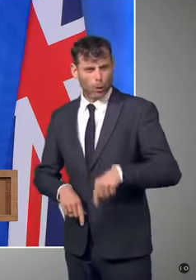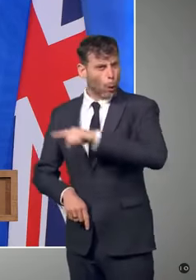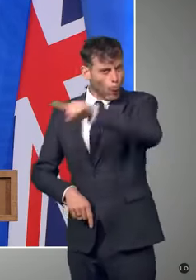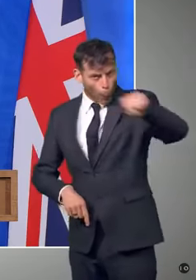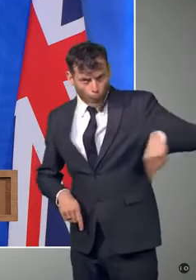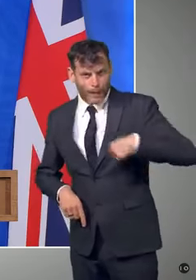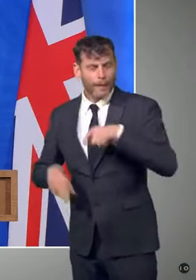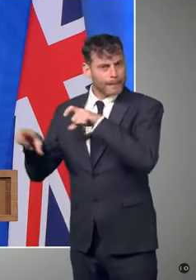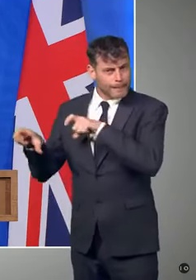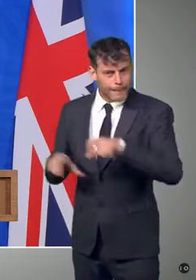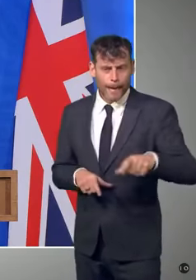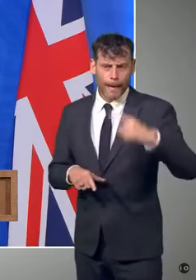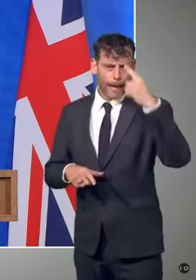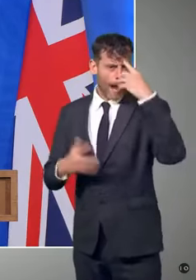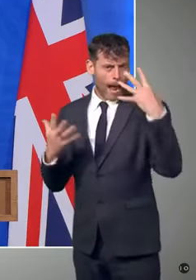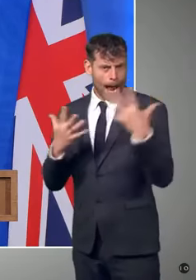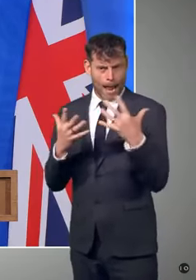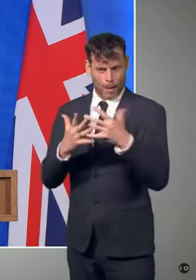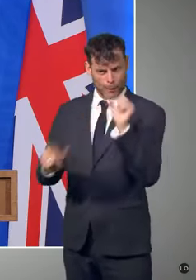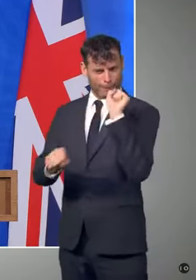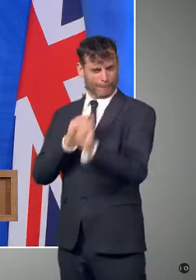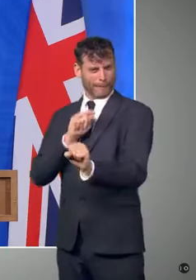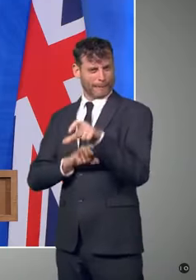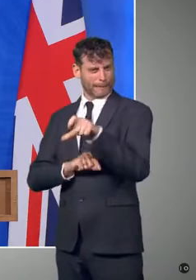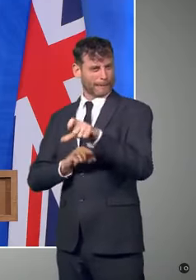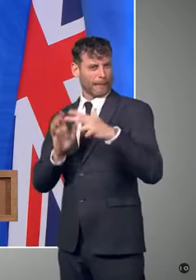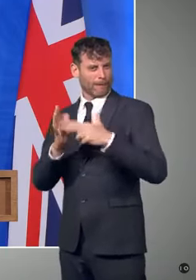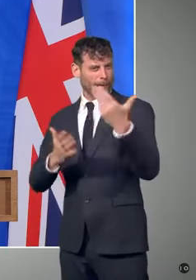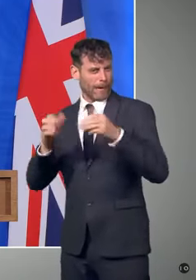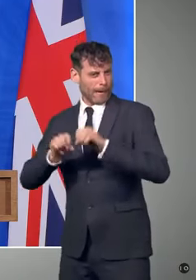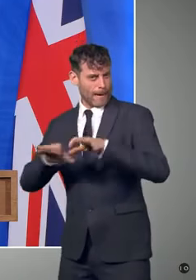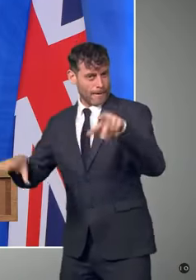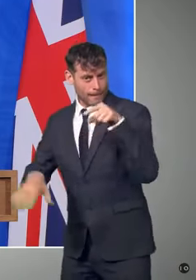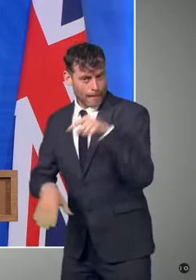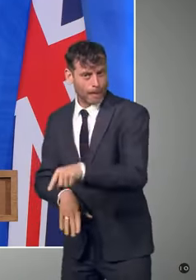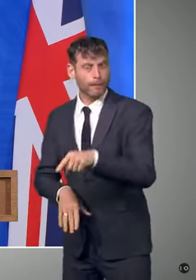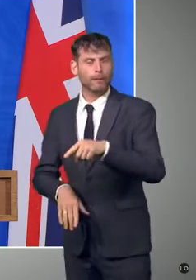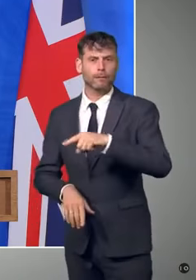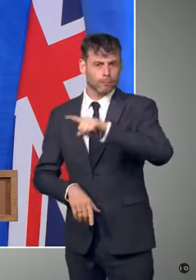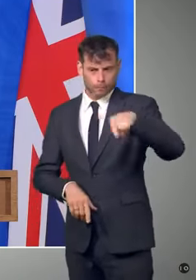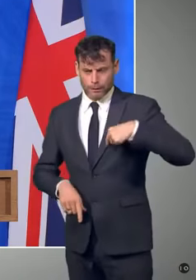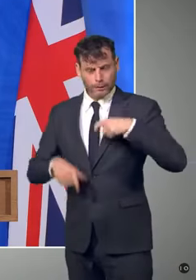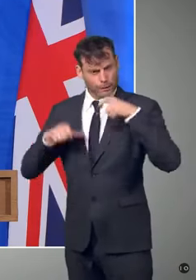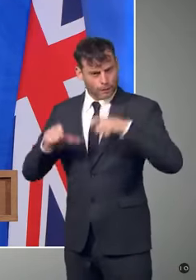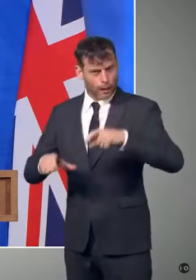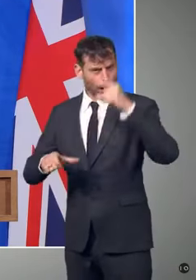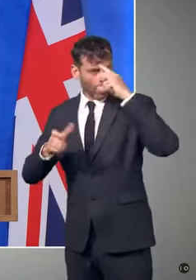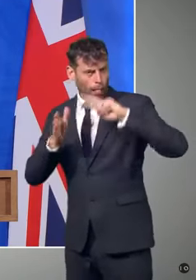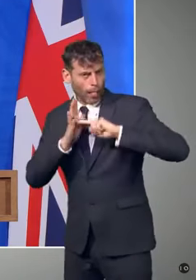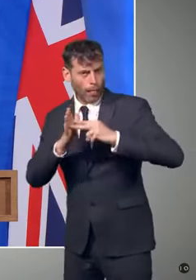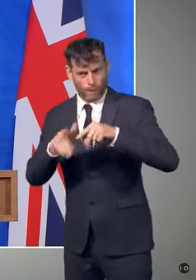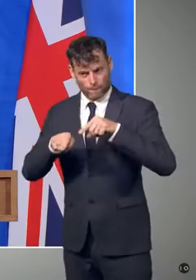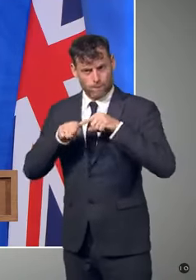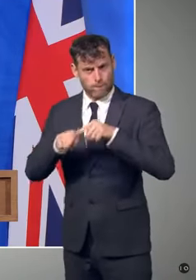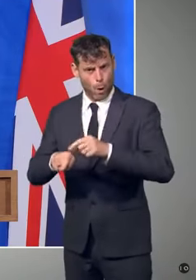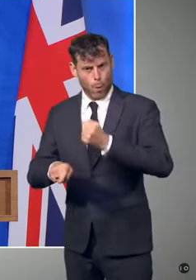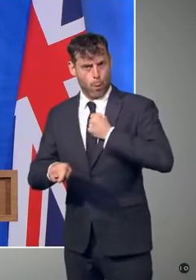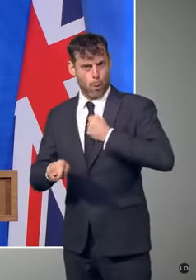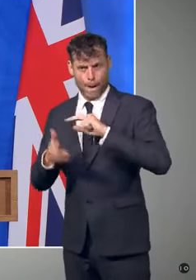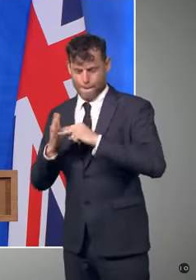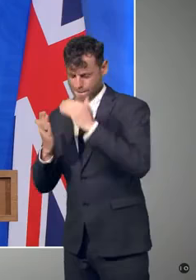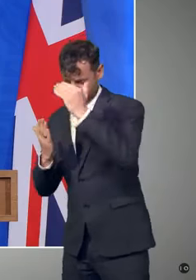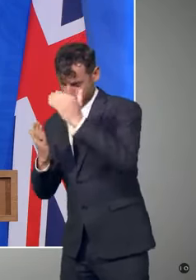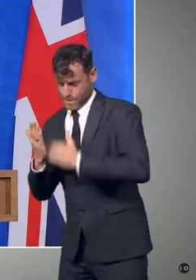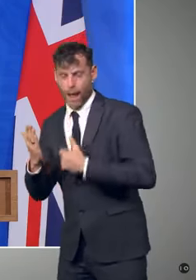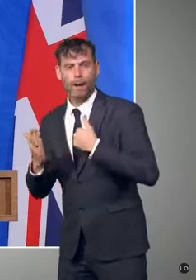thank everybody for continuing to follow the guidance, and to thank parents and families for the incredible work you're doing to